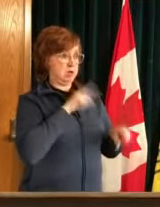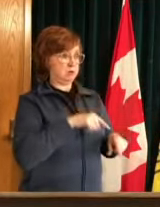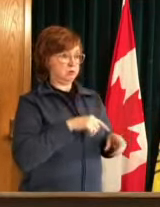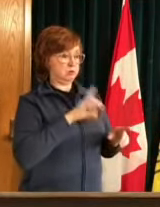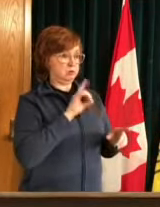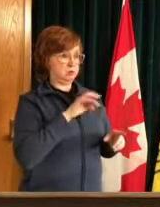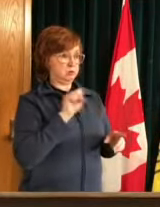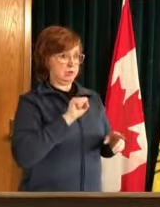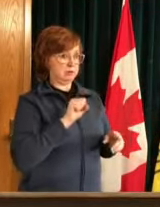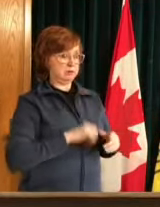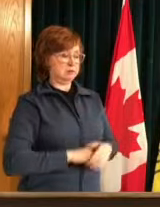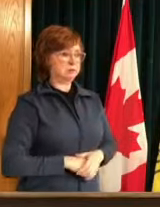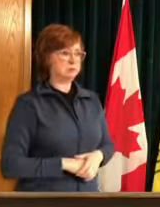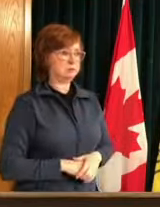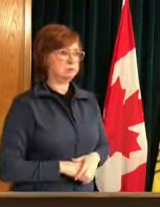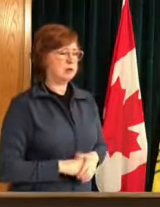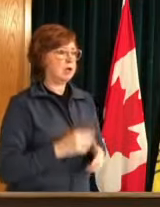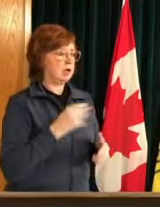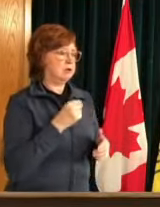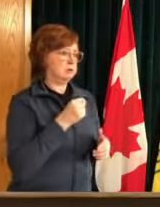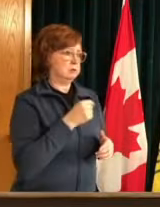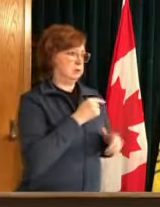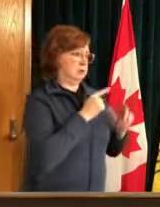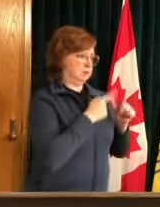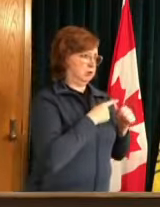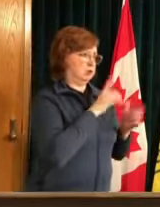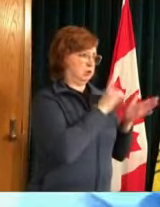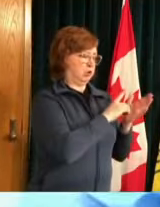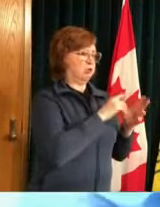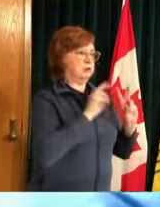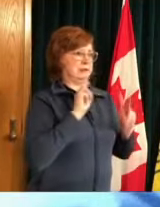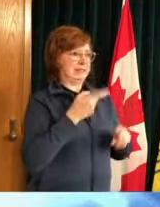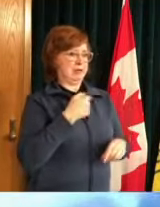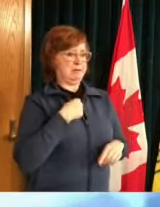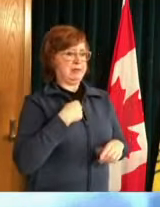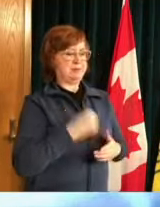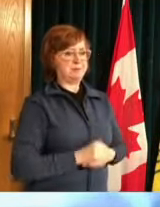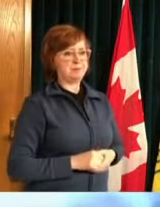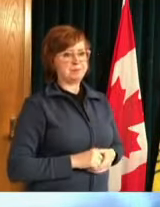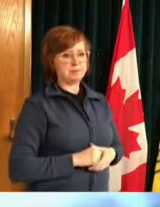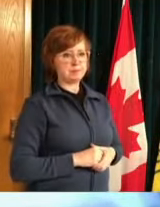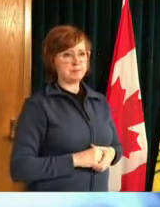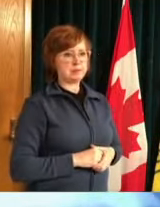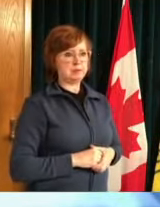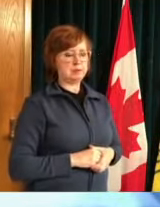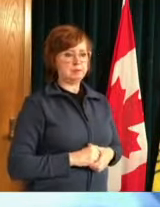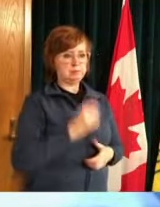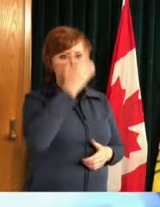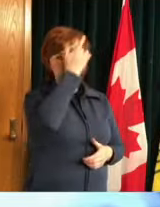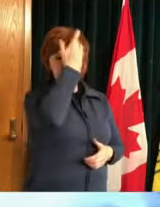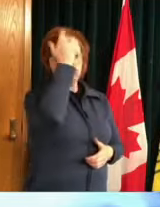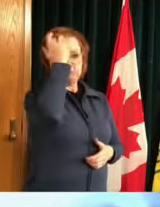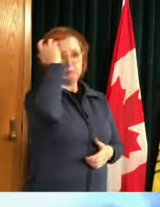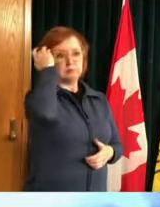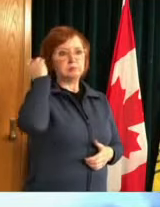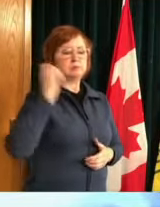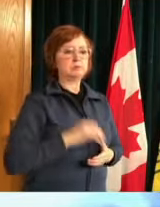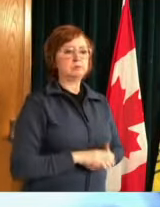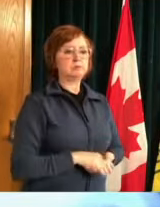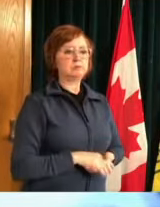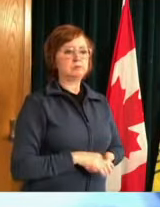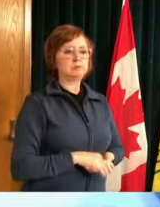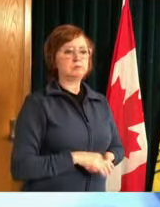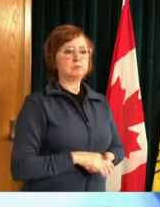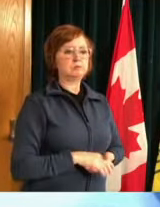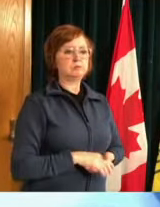there and then i i probably have just a short comment as well i think you know many of us myself many of my